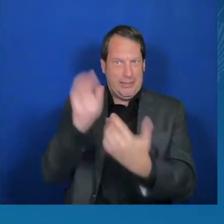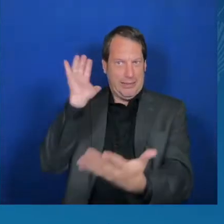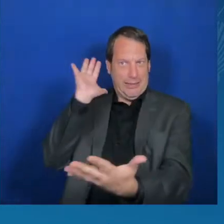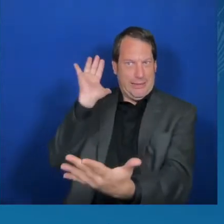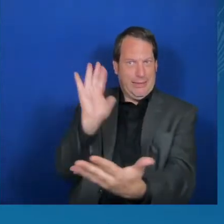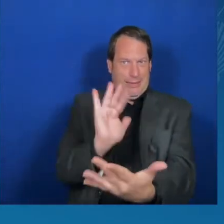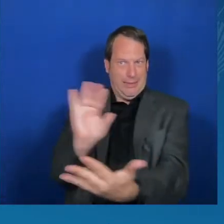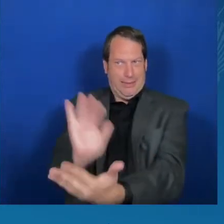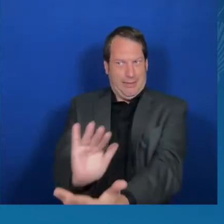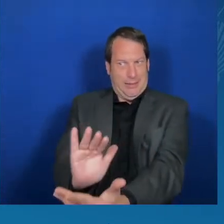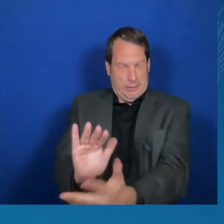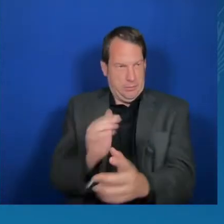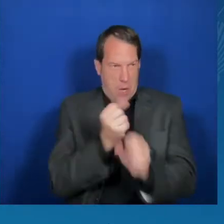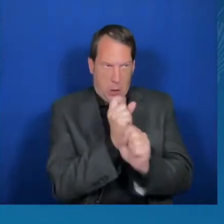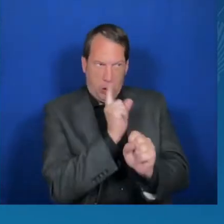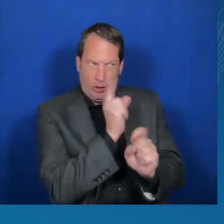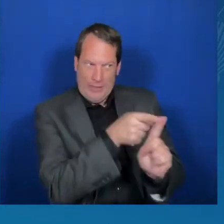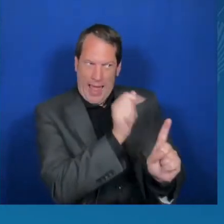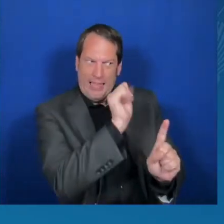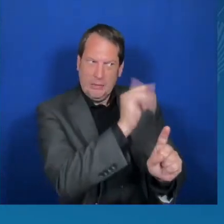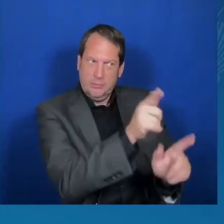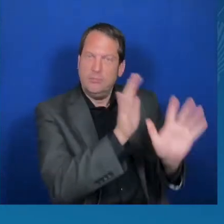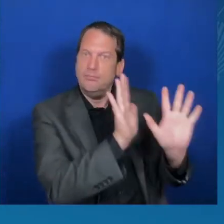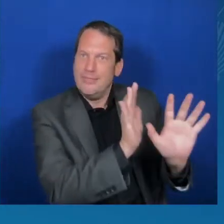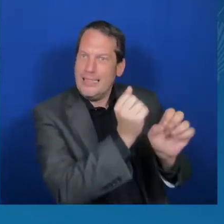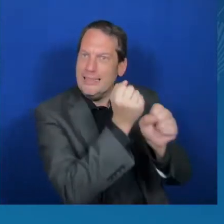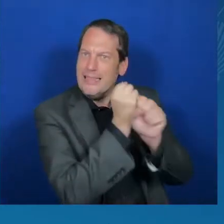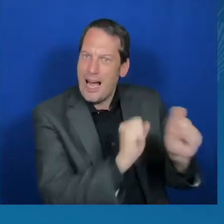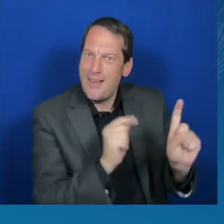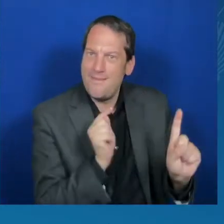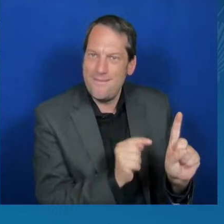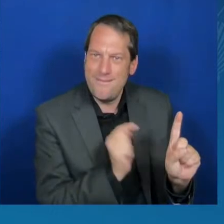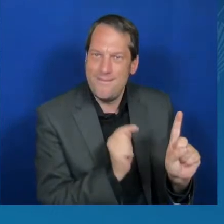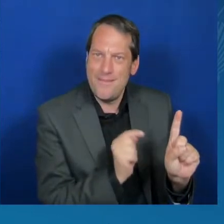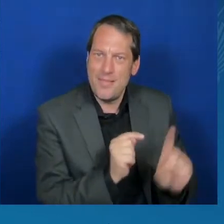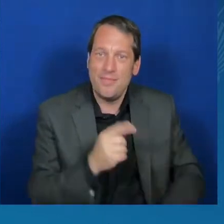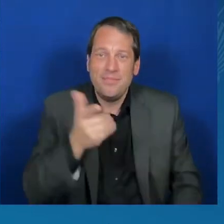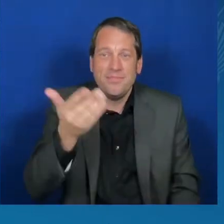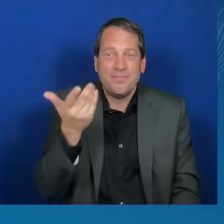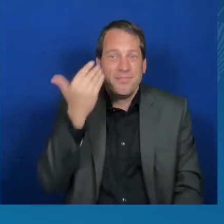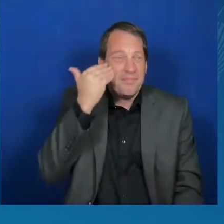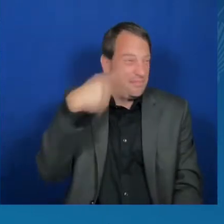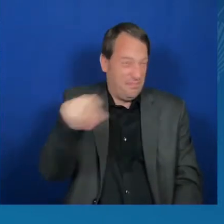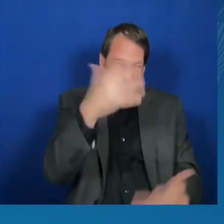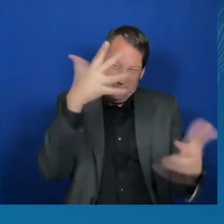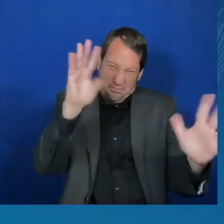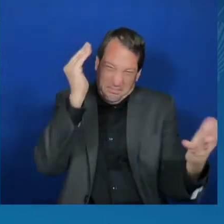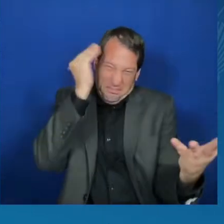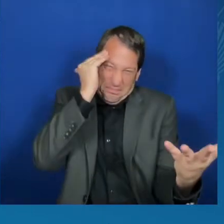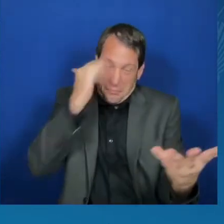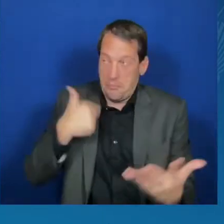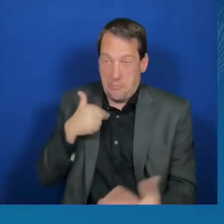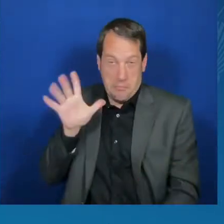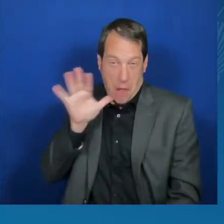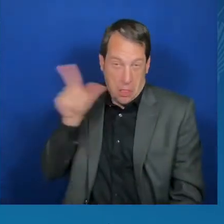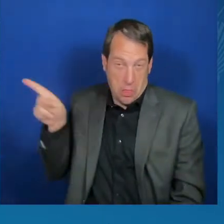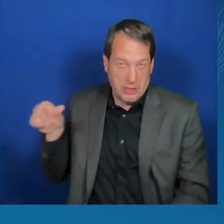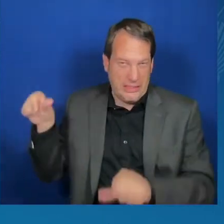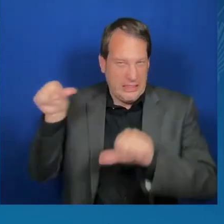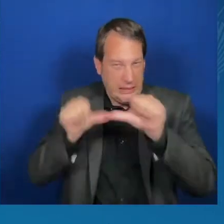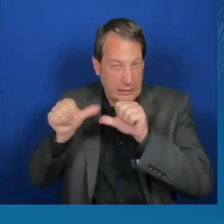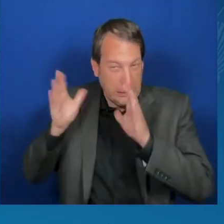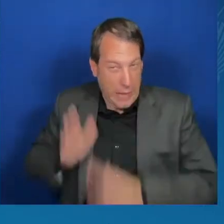my mother was a scientist, and she worked at one of our nation's many publicly-funded research